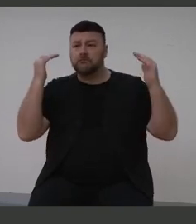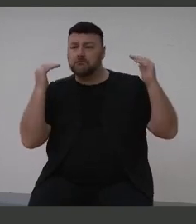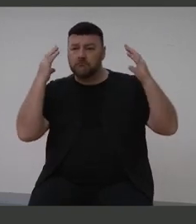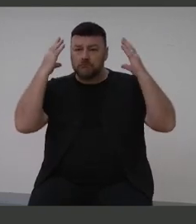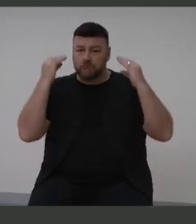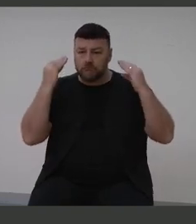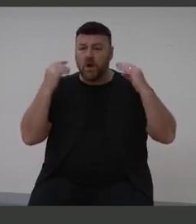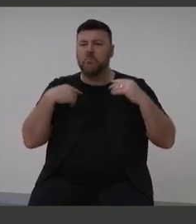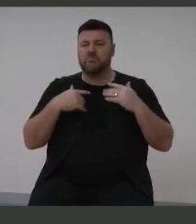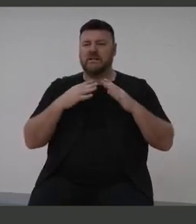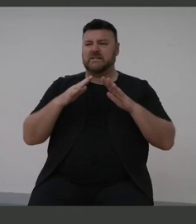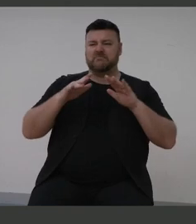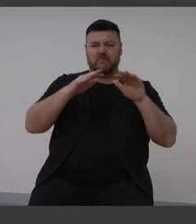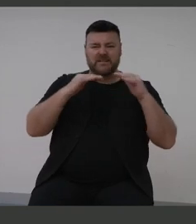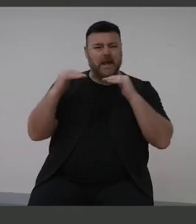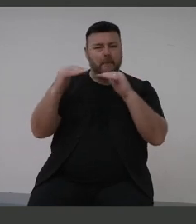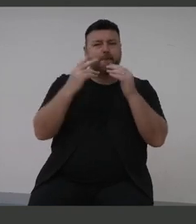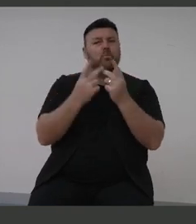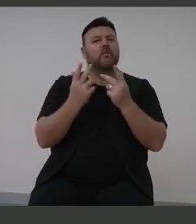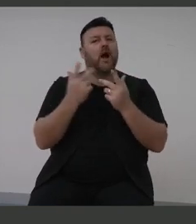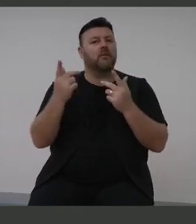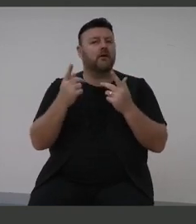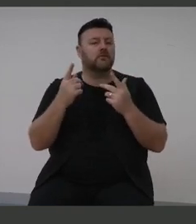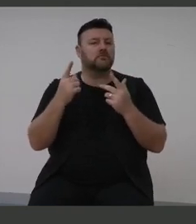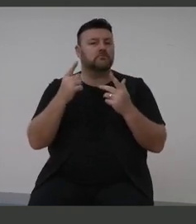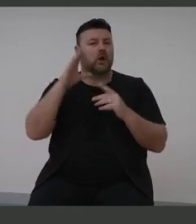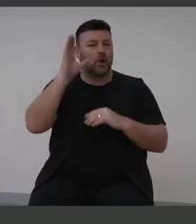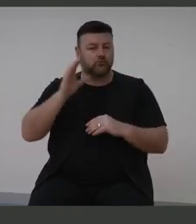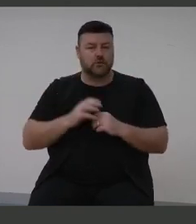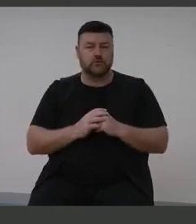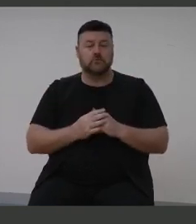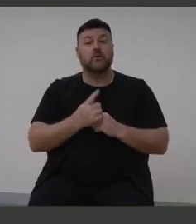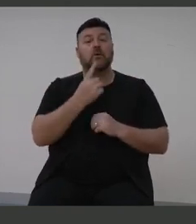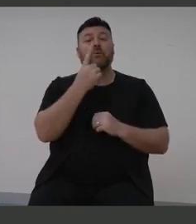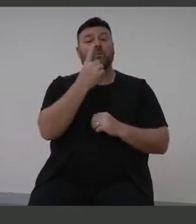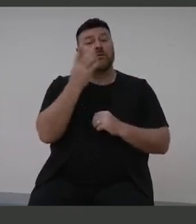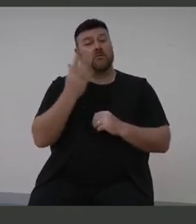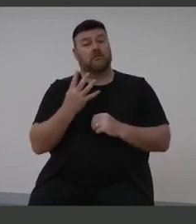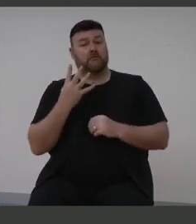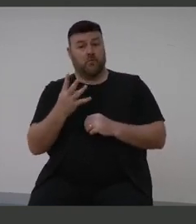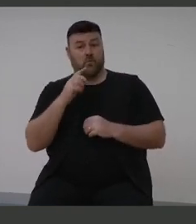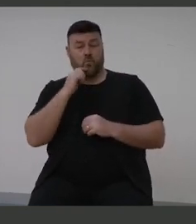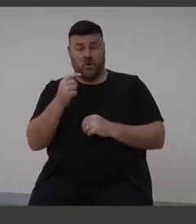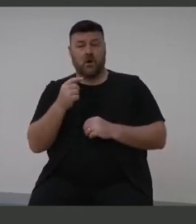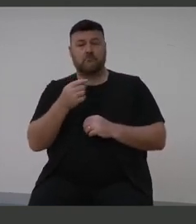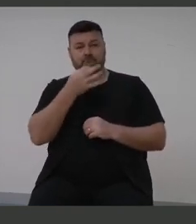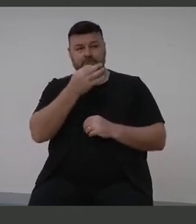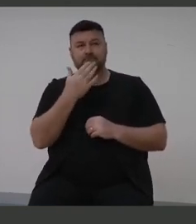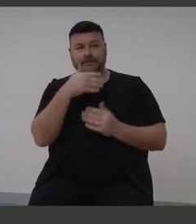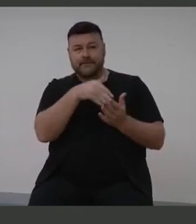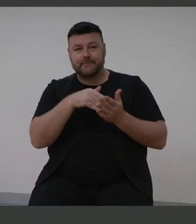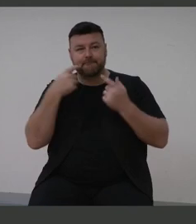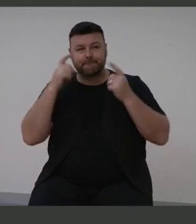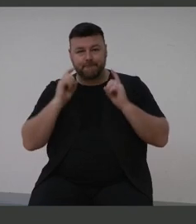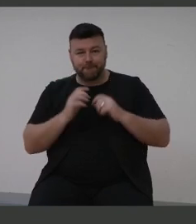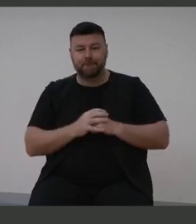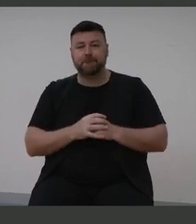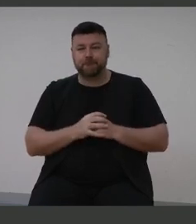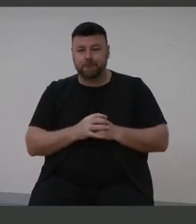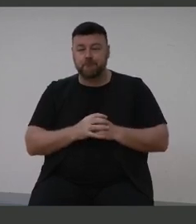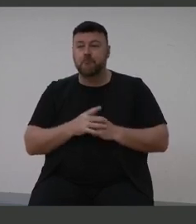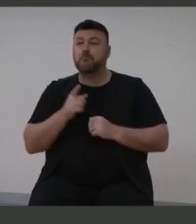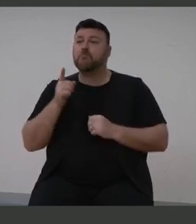countries. So one in four older adults with hearing loss will seek help. Yet hearing loss in